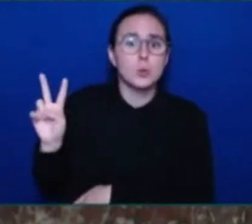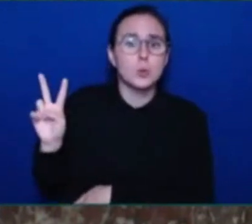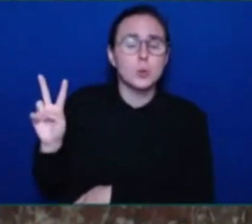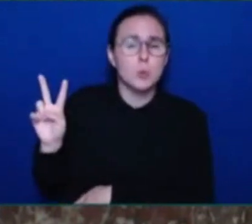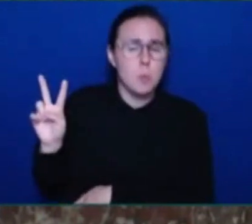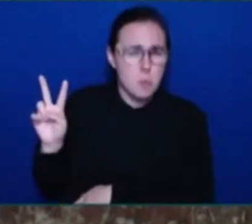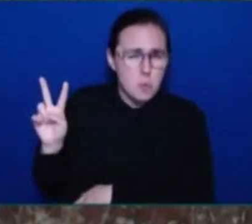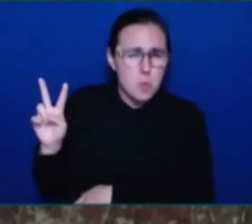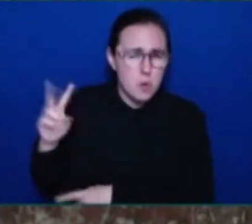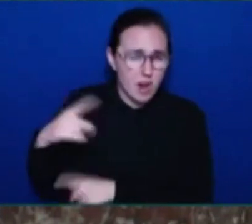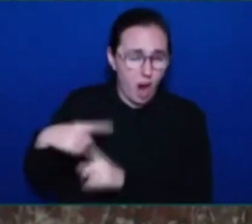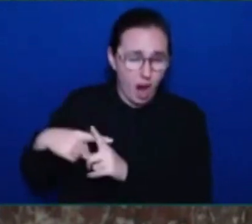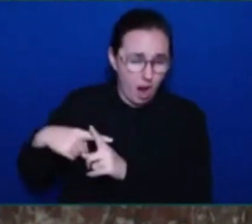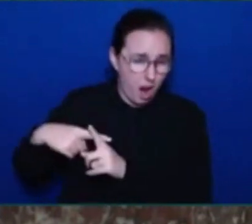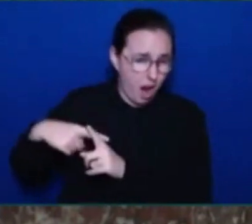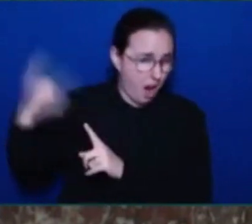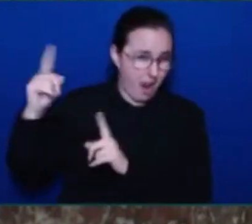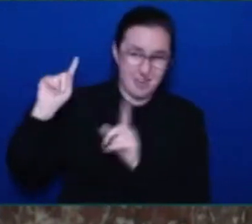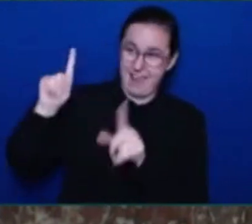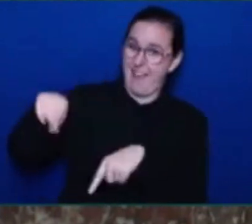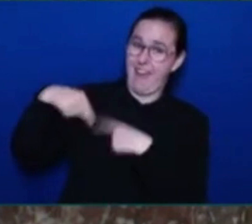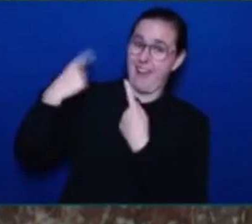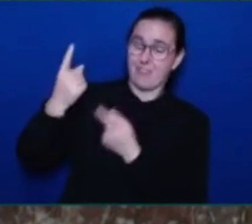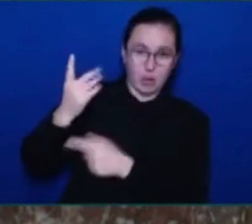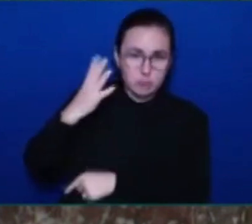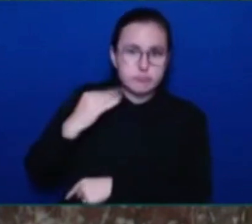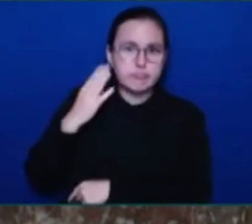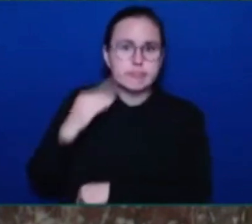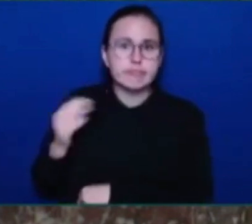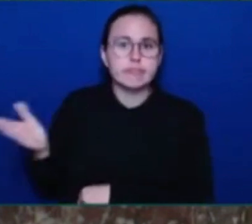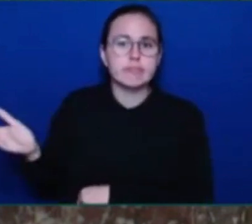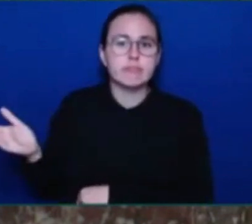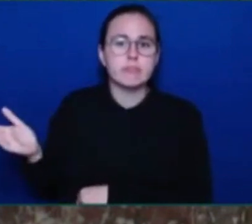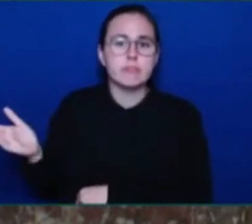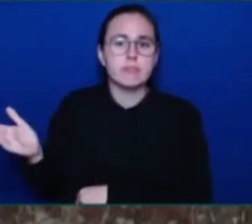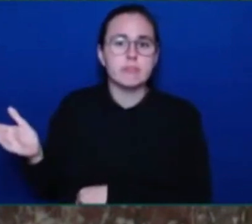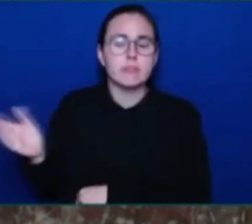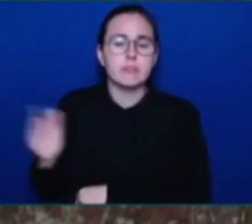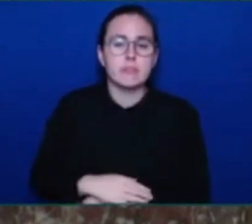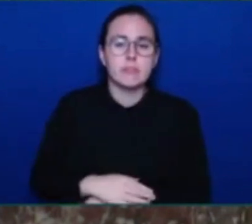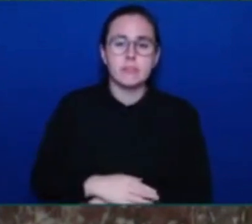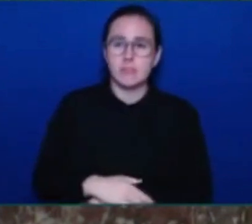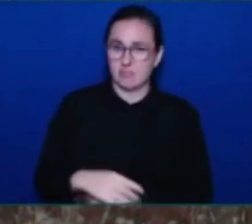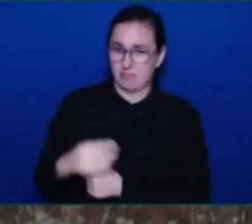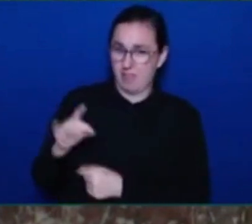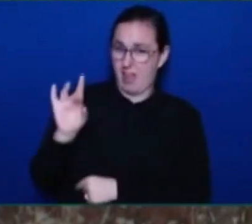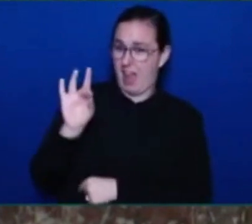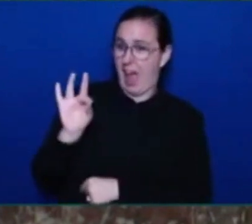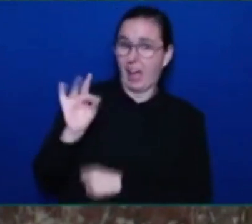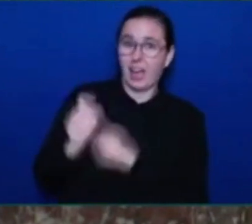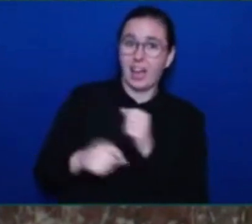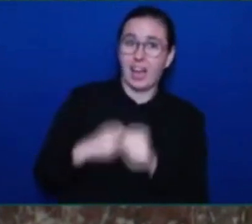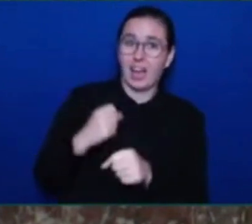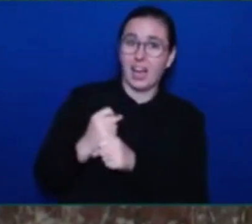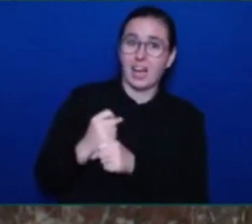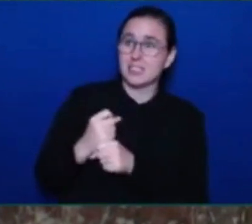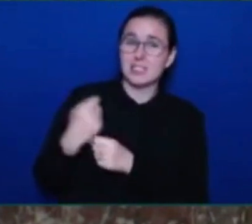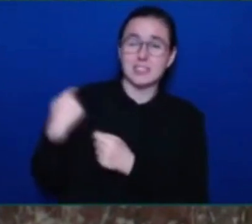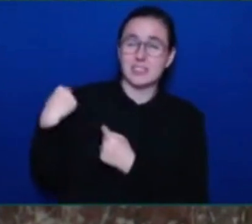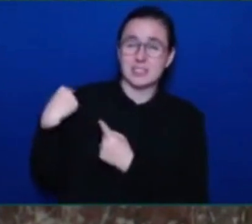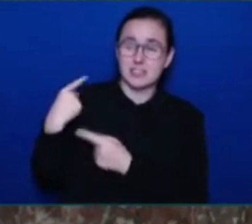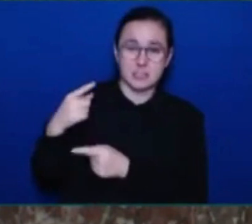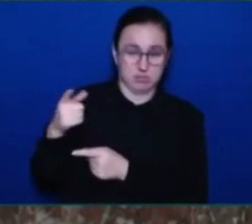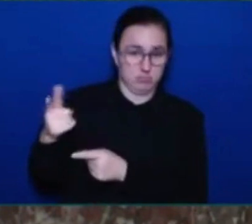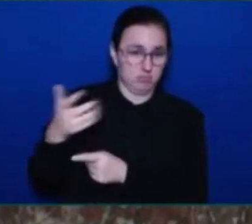the eight hottest years on record globally, and more records are going to be broken each and every year.